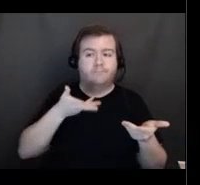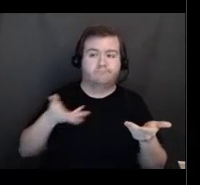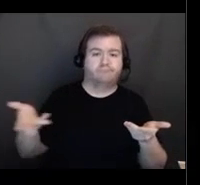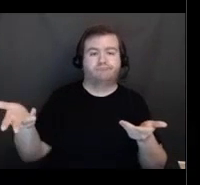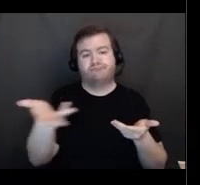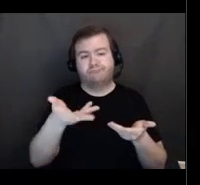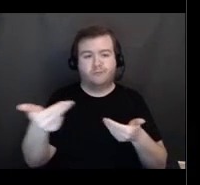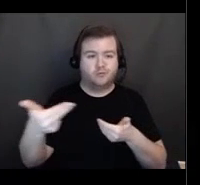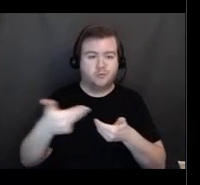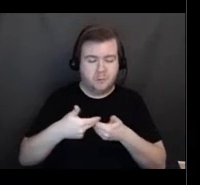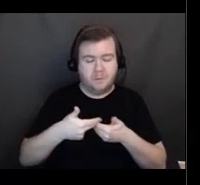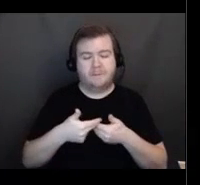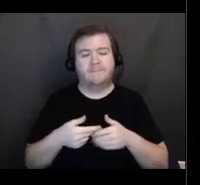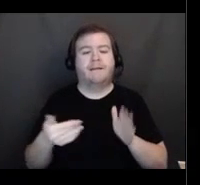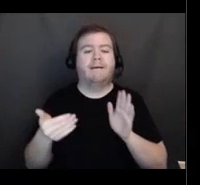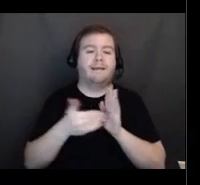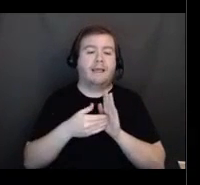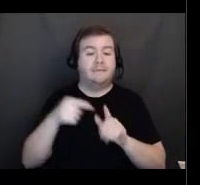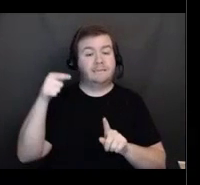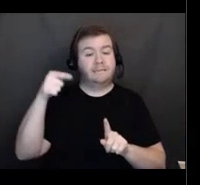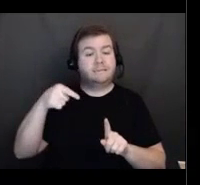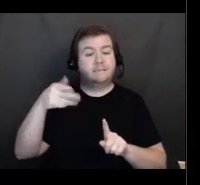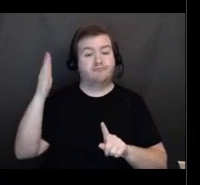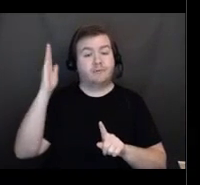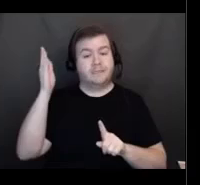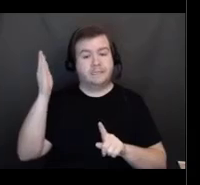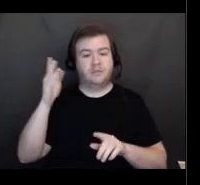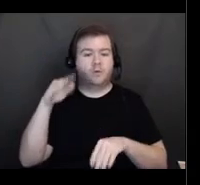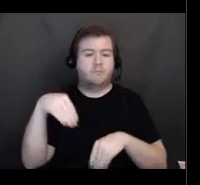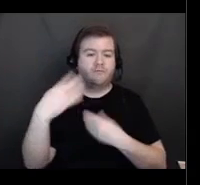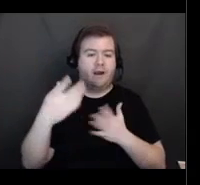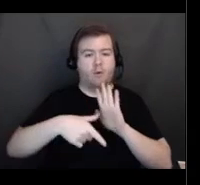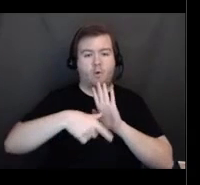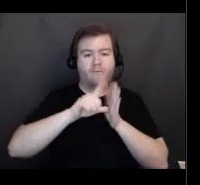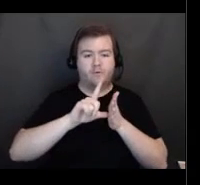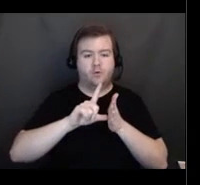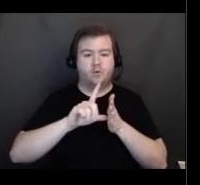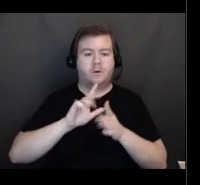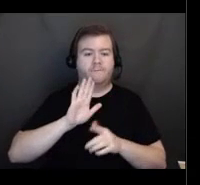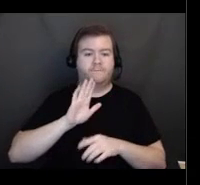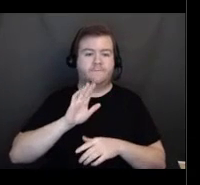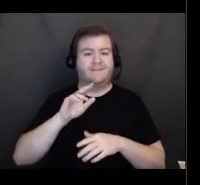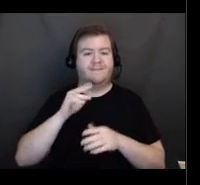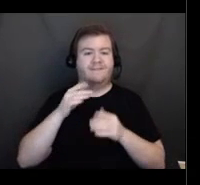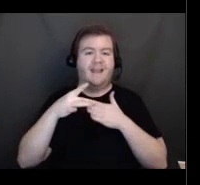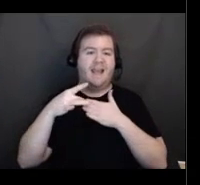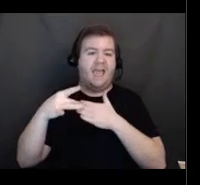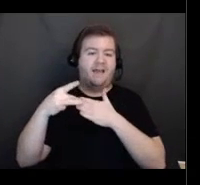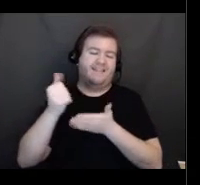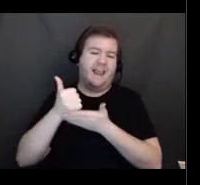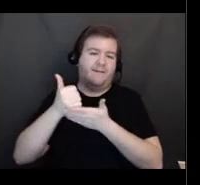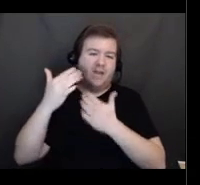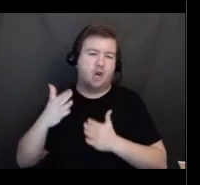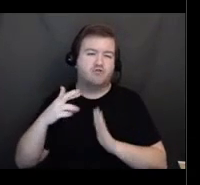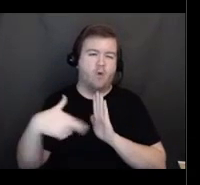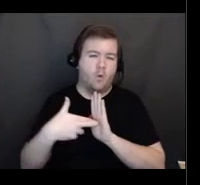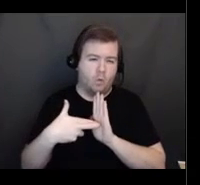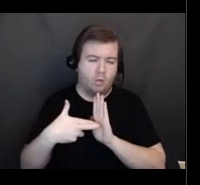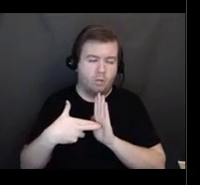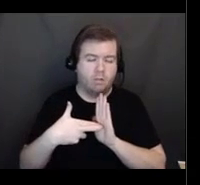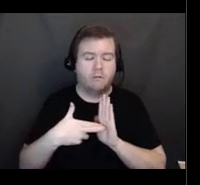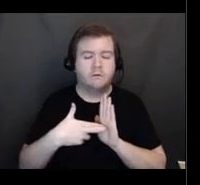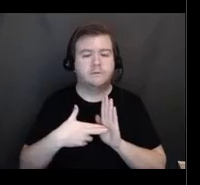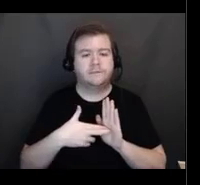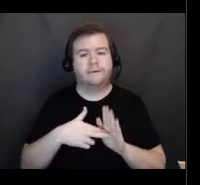this presentation, like I said, will provide you with that overview of the Navigator's roles and ways in which you can help vaccine-eligible